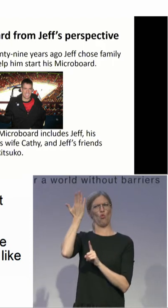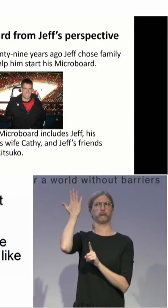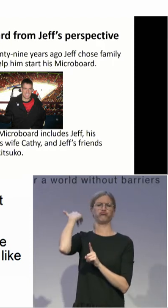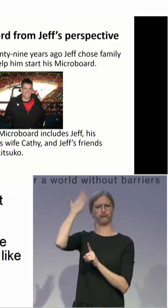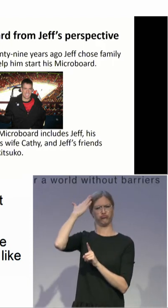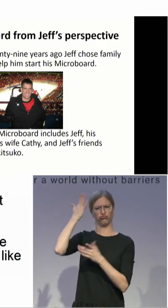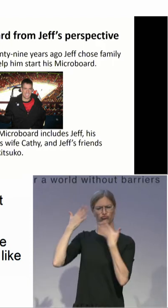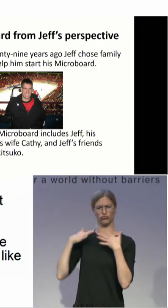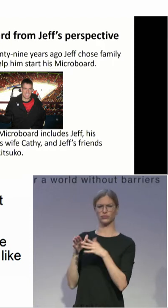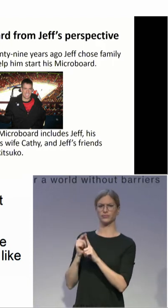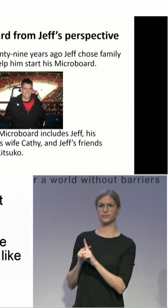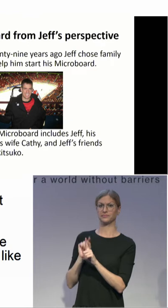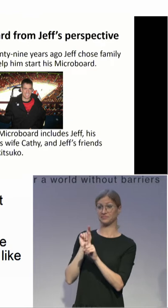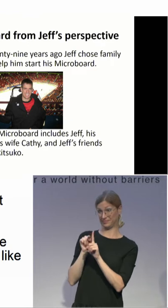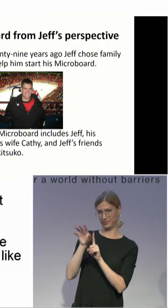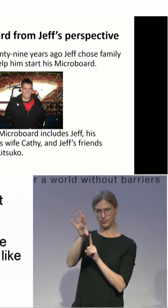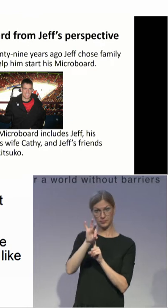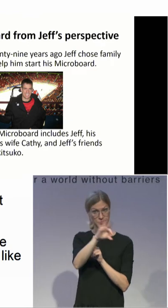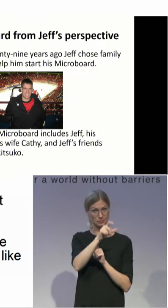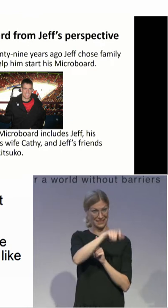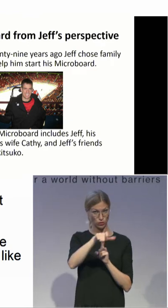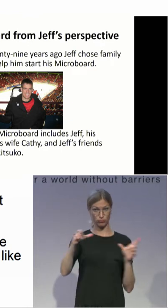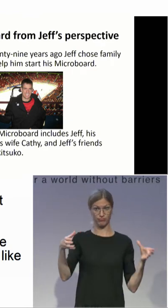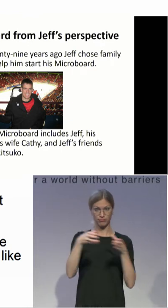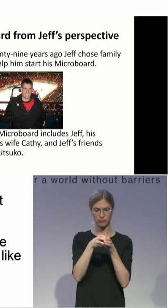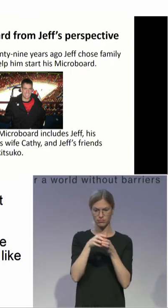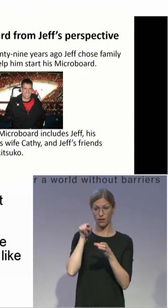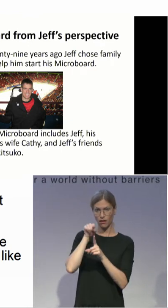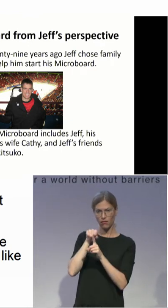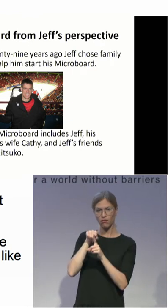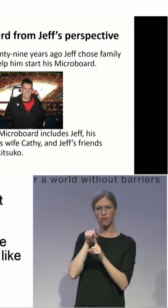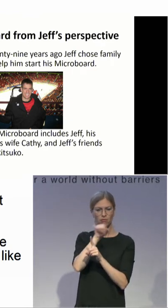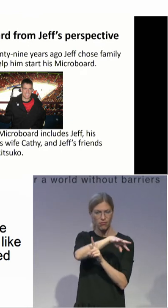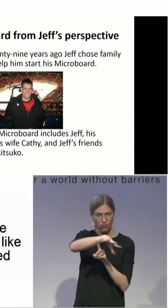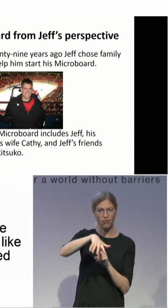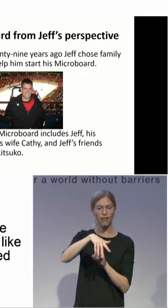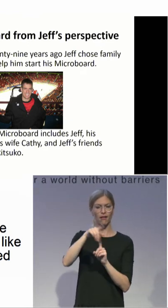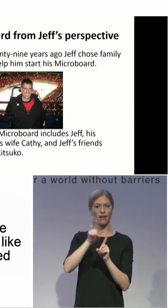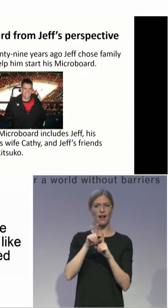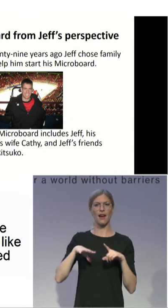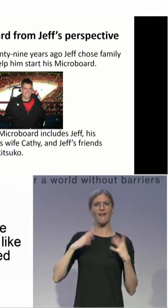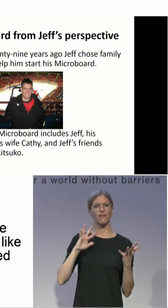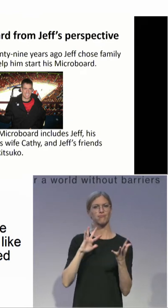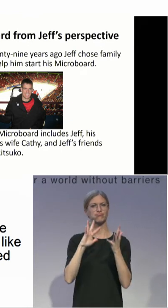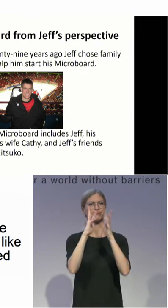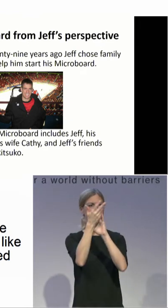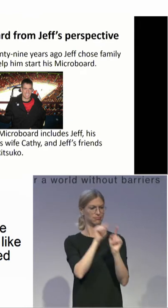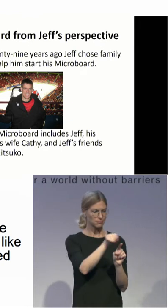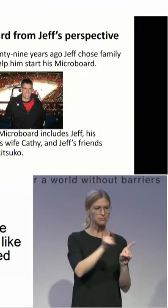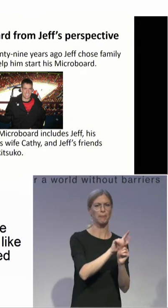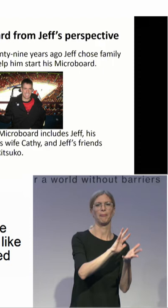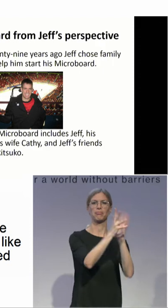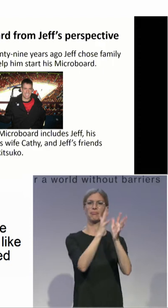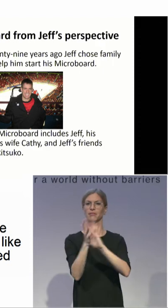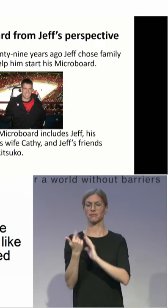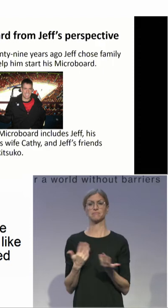the people on his board based on what he's doing in his life at that particular time. Currently, his brother, his sister-in-law, and three long-time